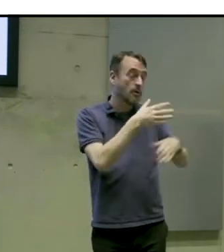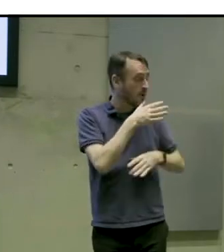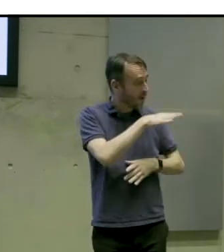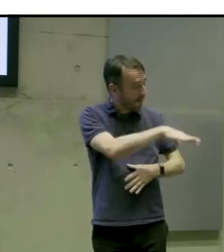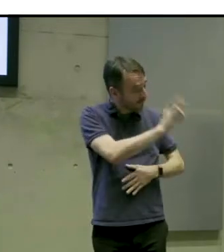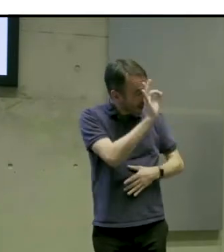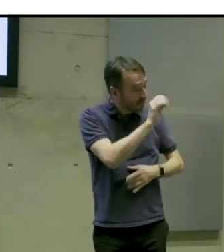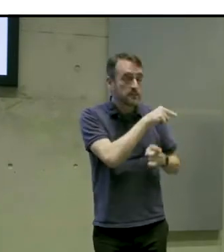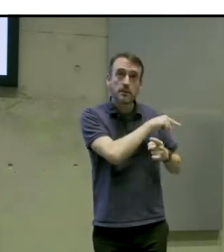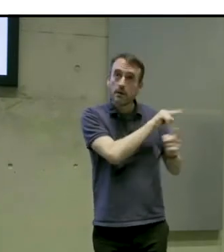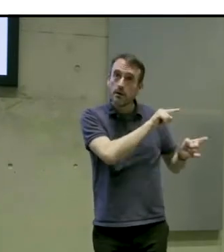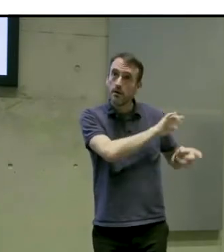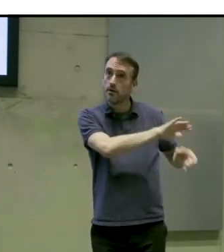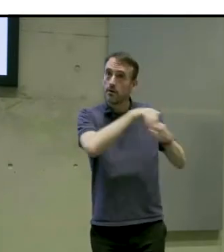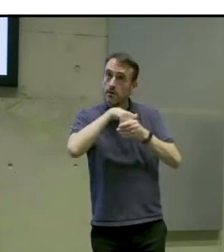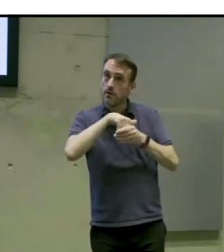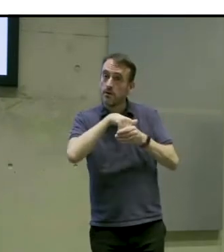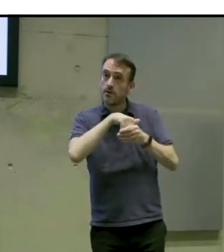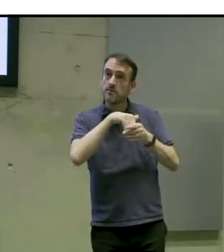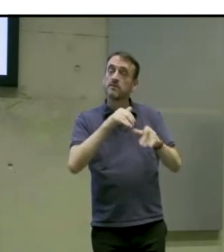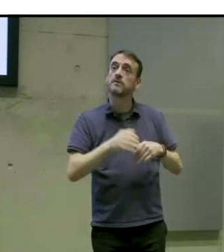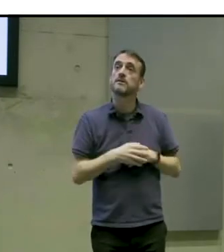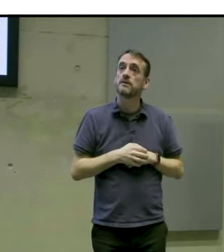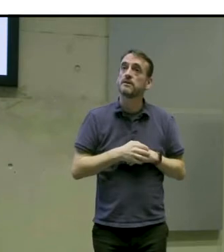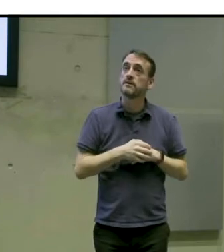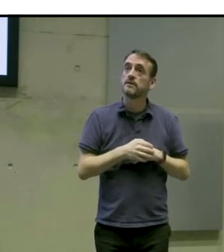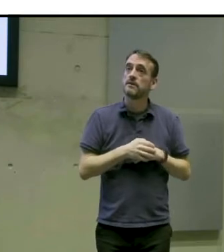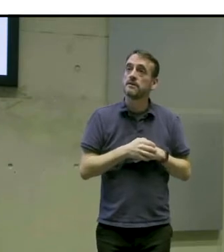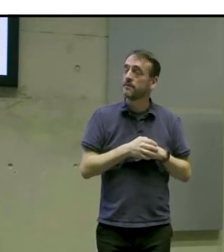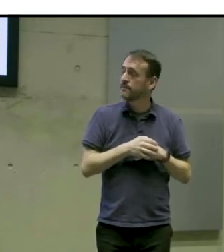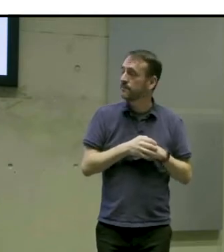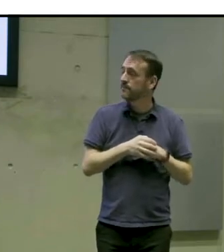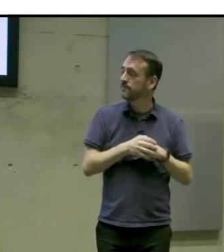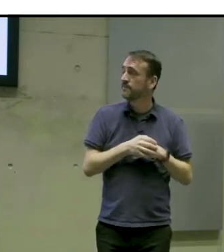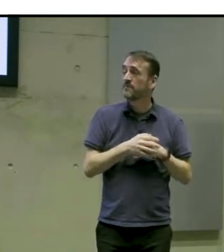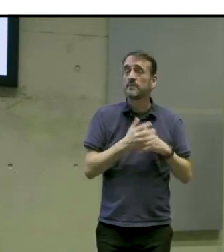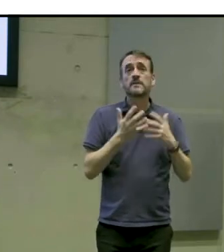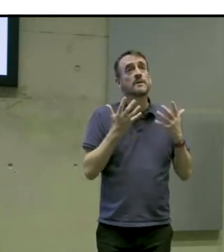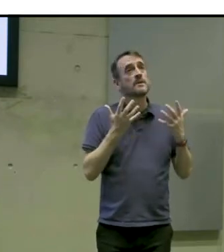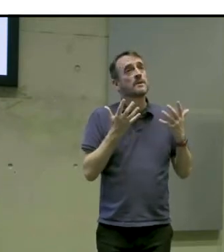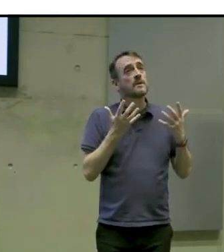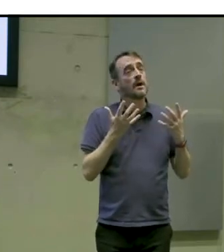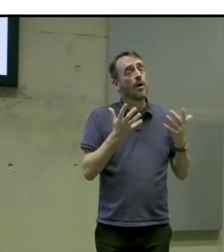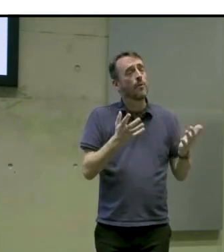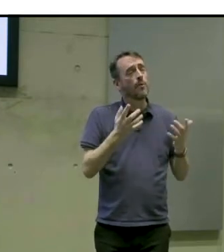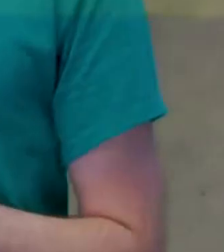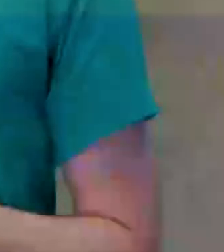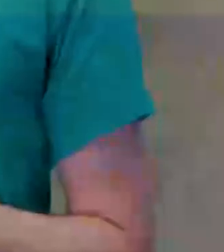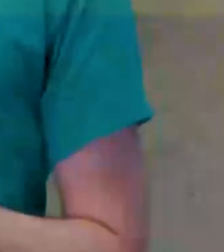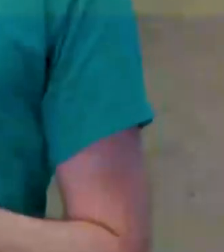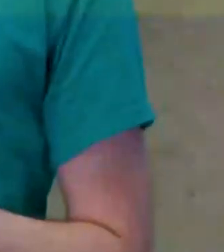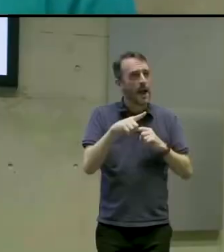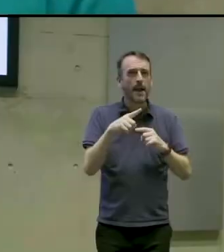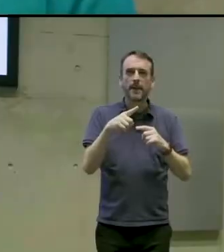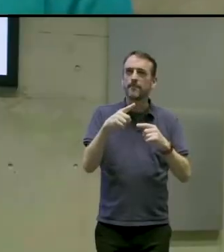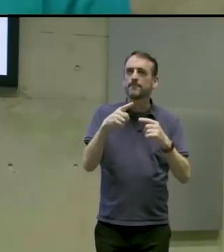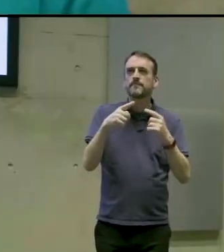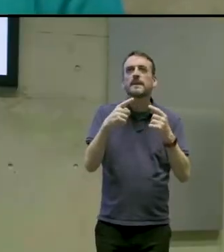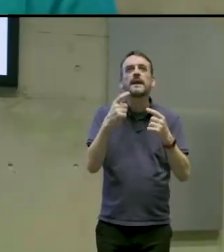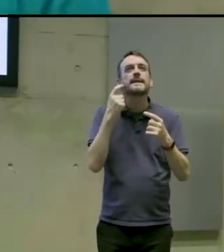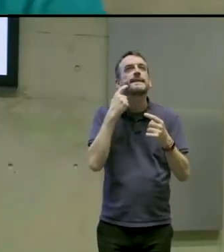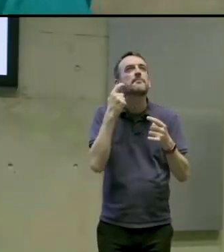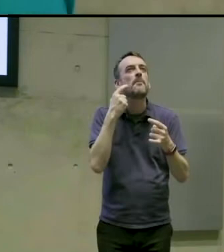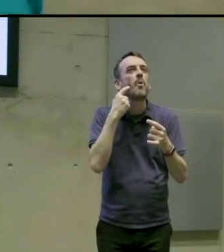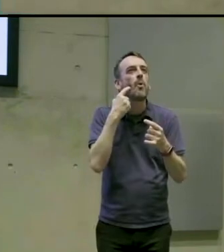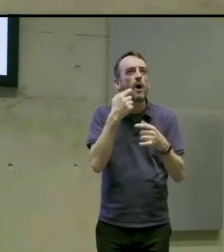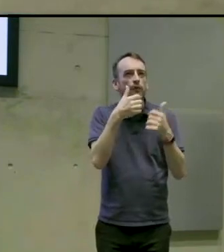One thing that we did was have all of our narrative tried to be as simple and concise as we could and it's not about